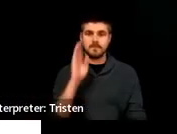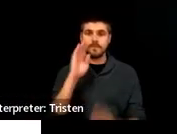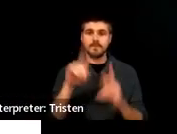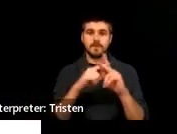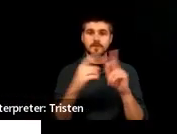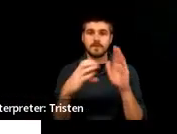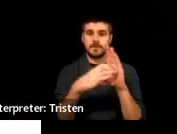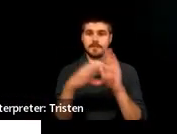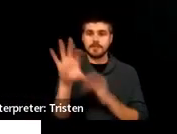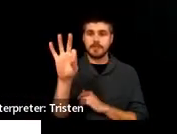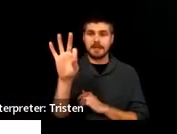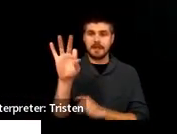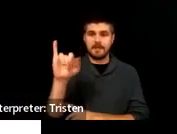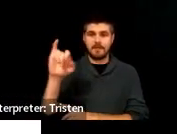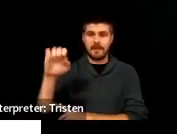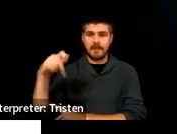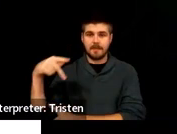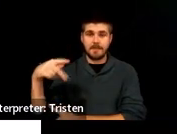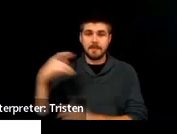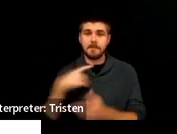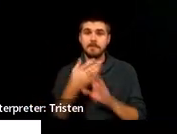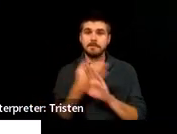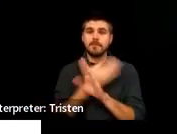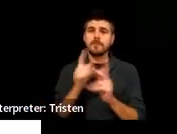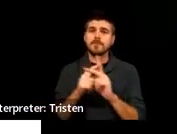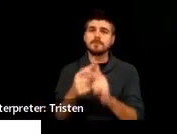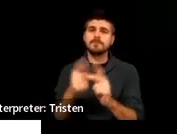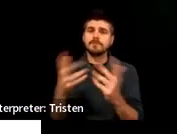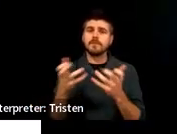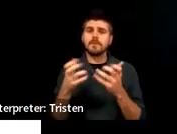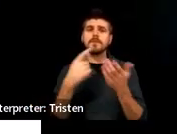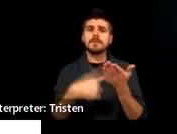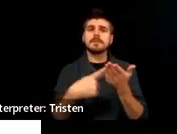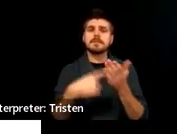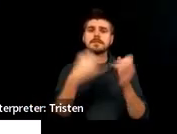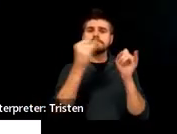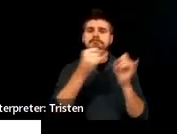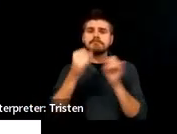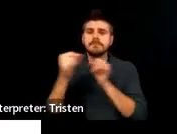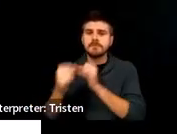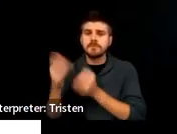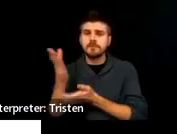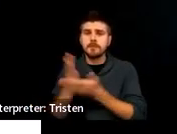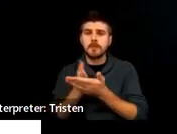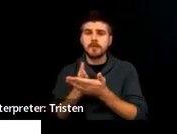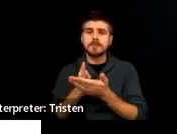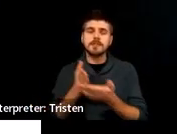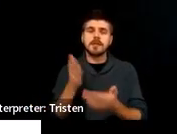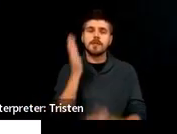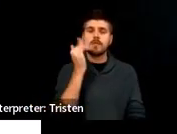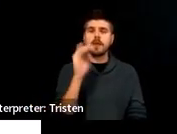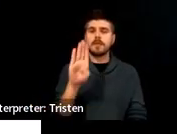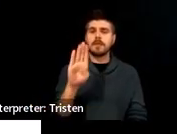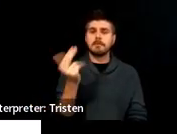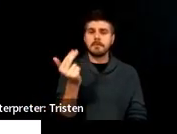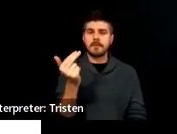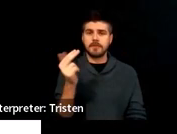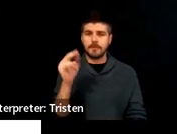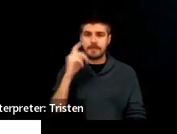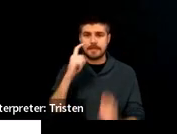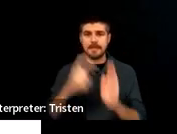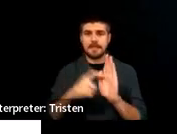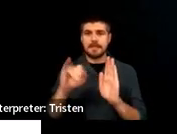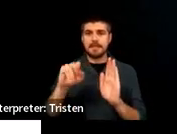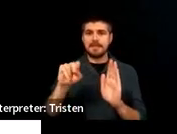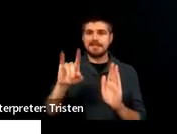Before we do that, I want to talk about each individual component and why the P13 indicator itself is so